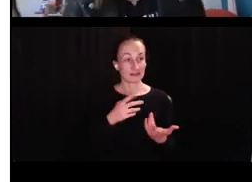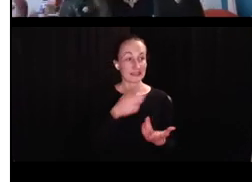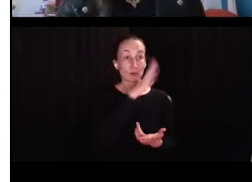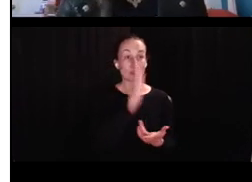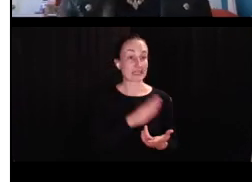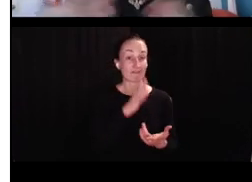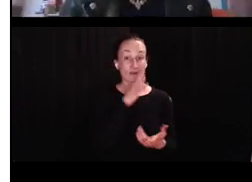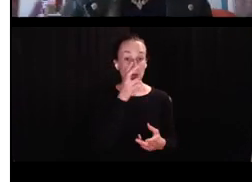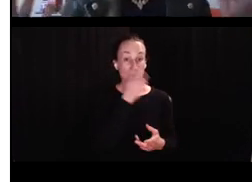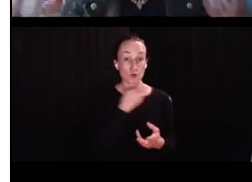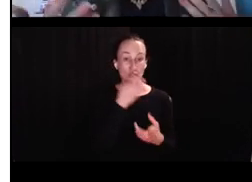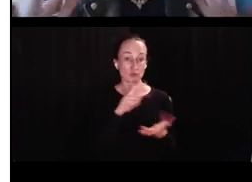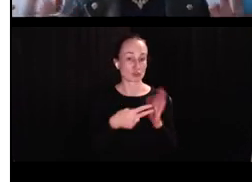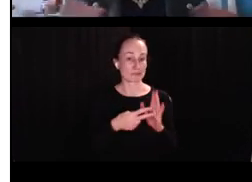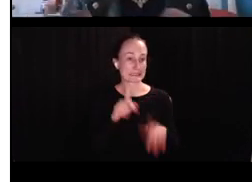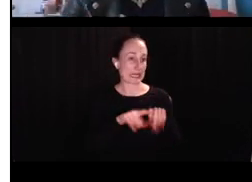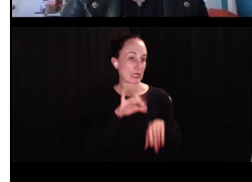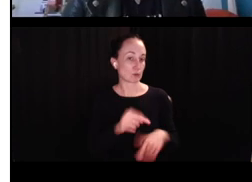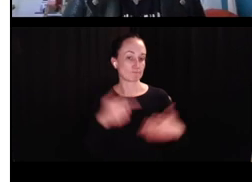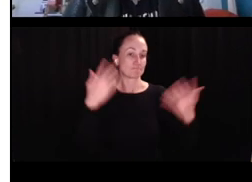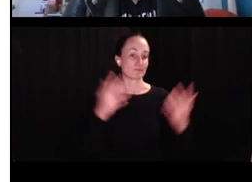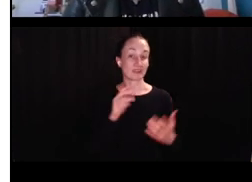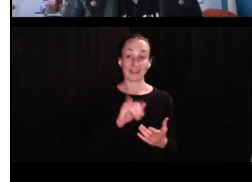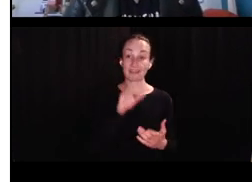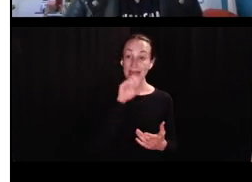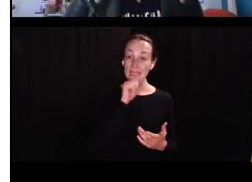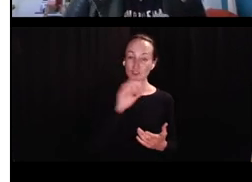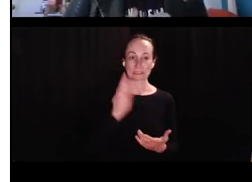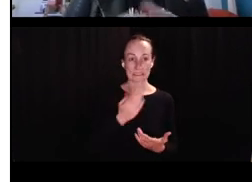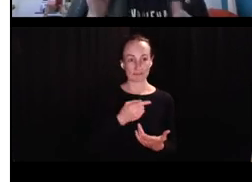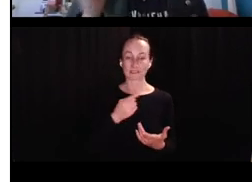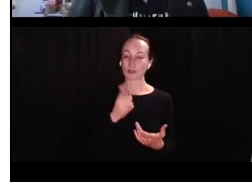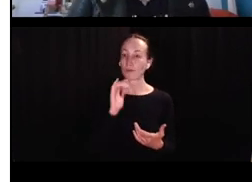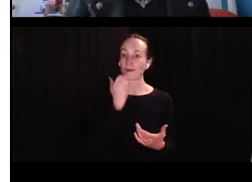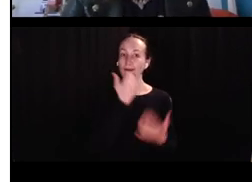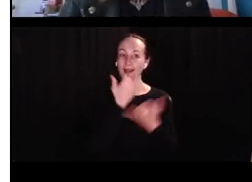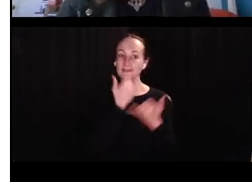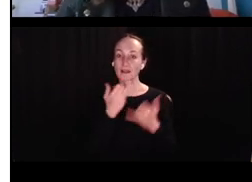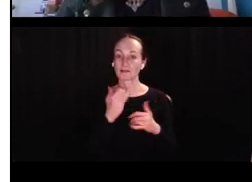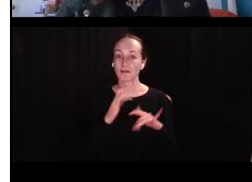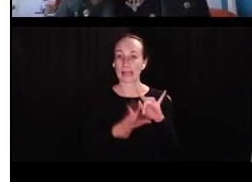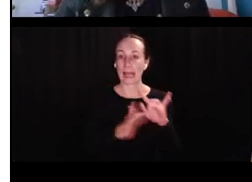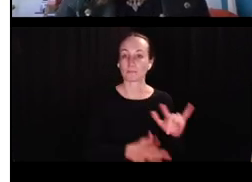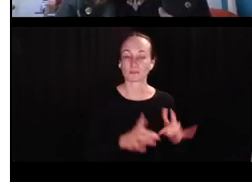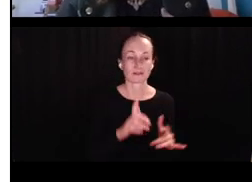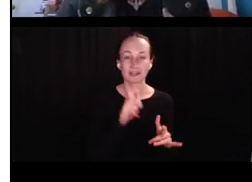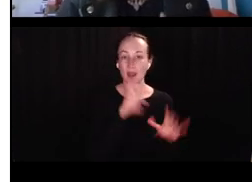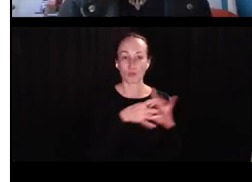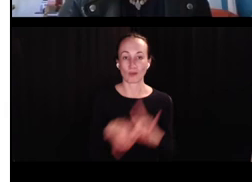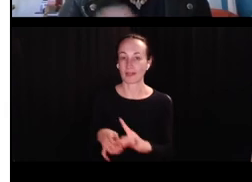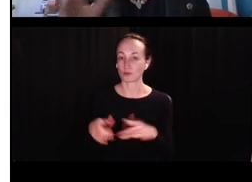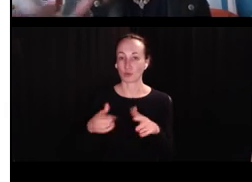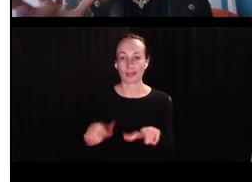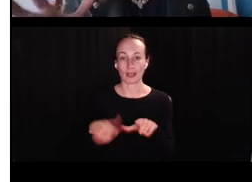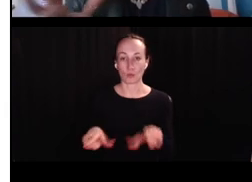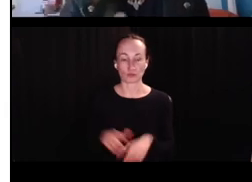was, you know, they're just like, this was never produced. It doesn't mean that I can't do it. So at this stage, it seems to me like they're using that. These